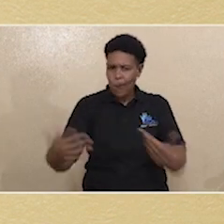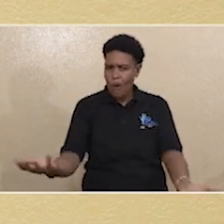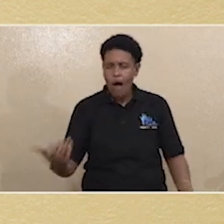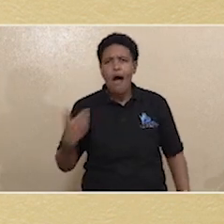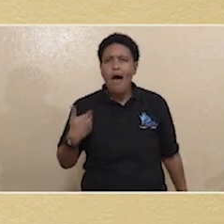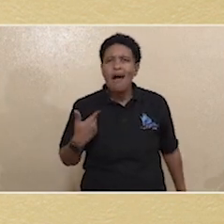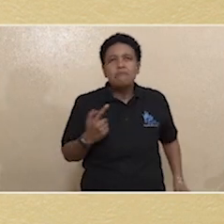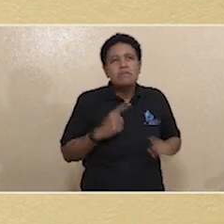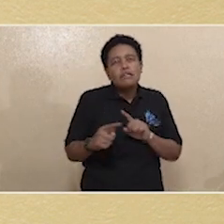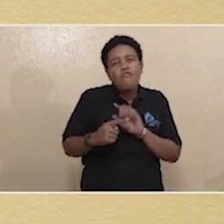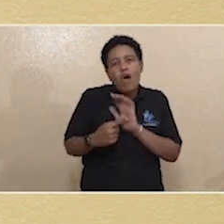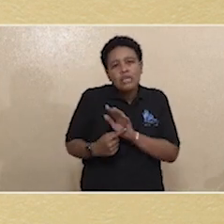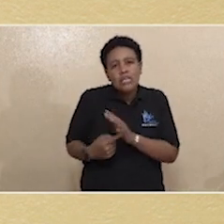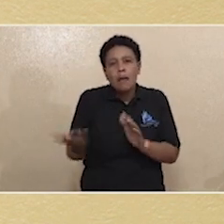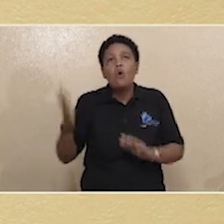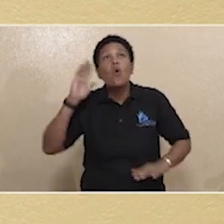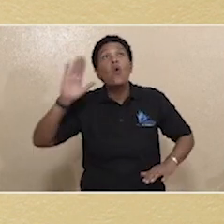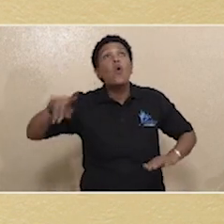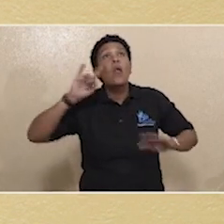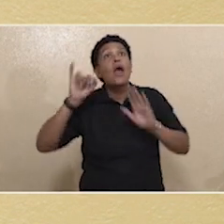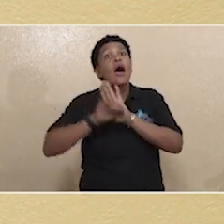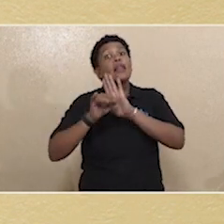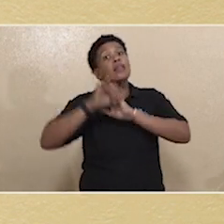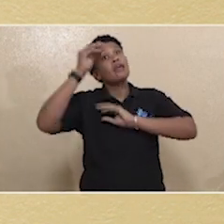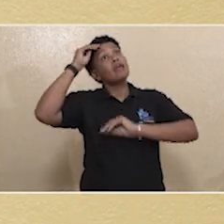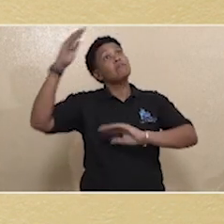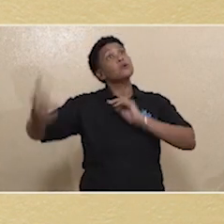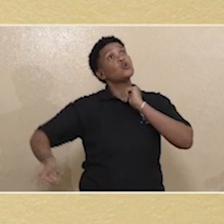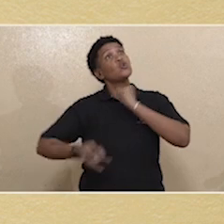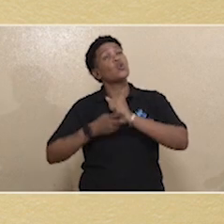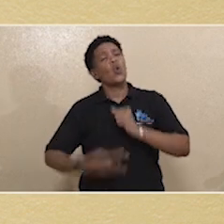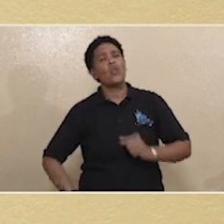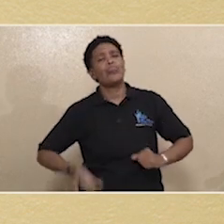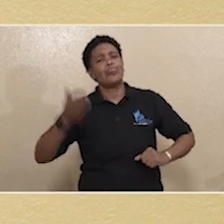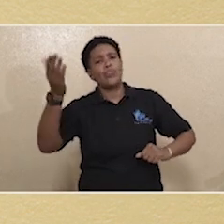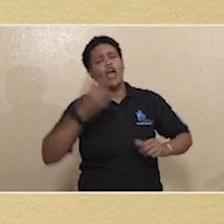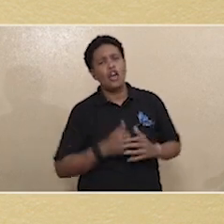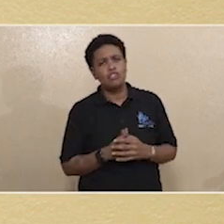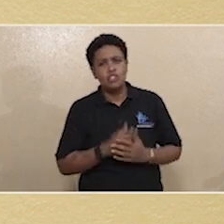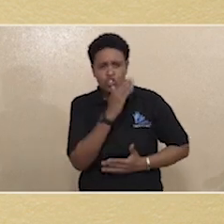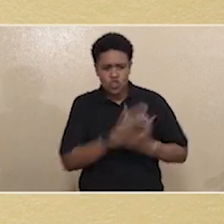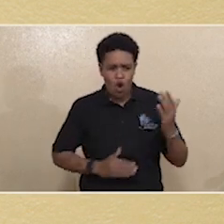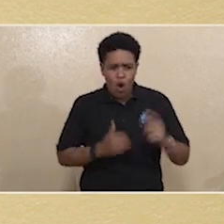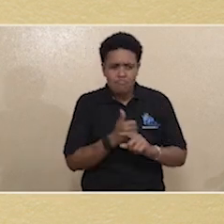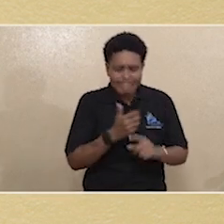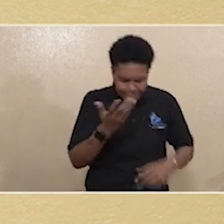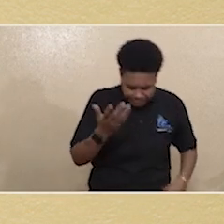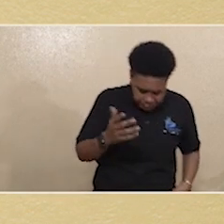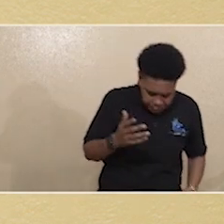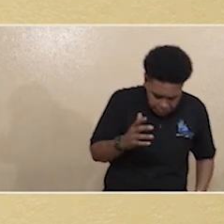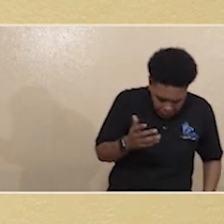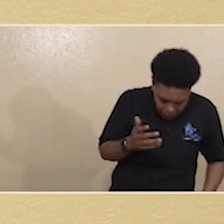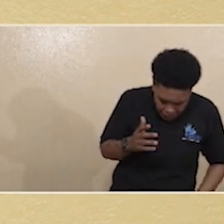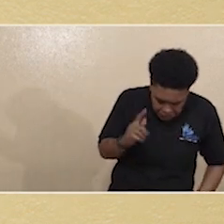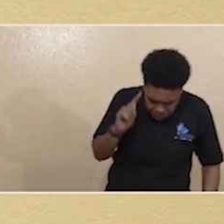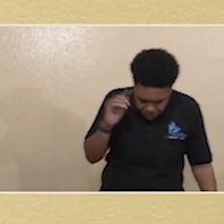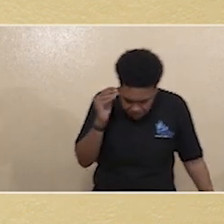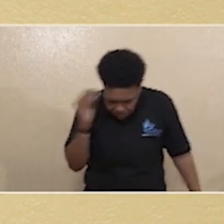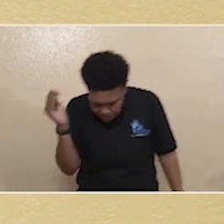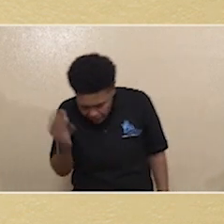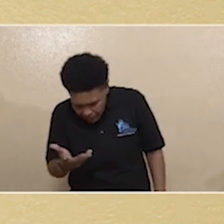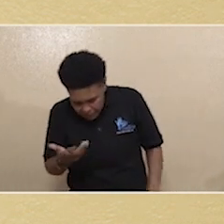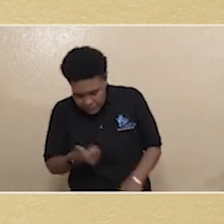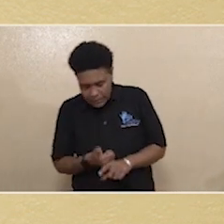in which all identity information will be stored, some of the databases